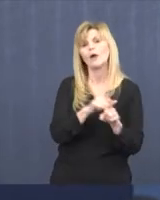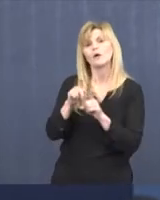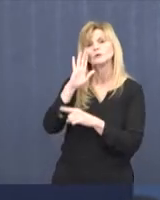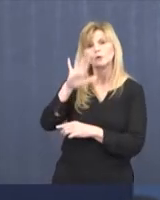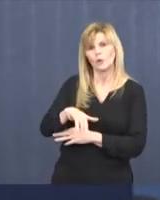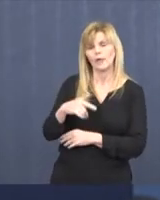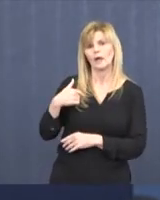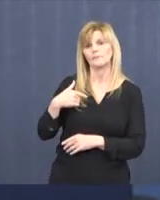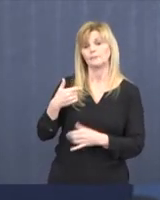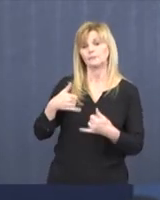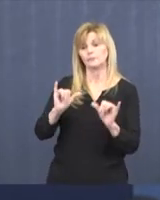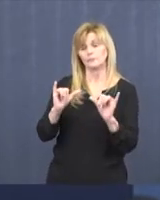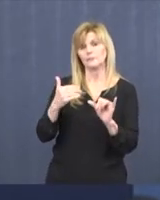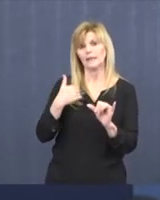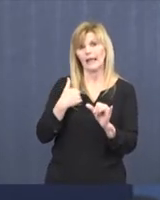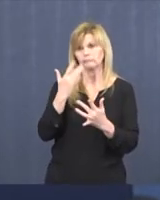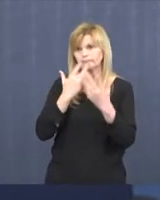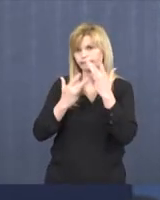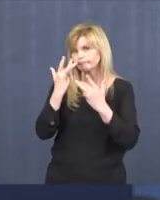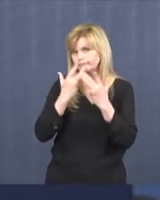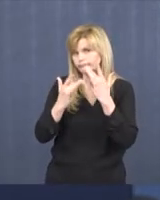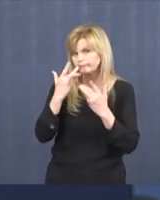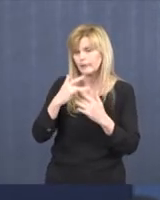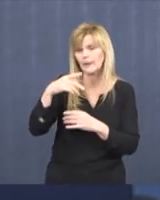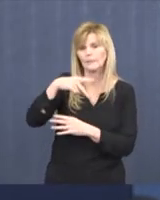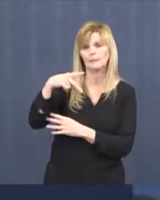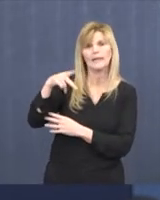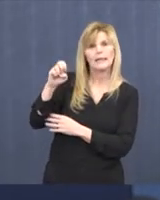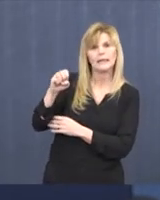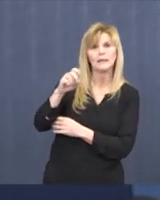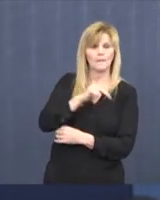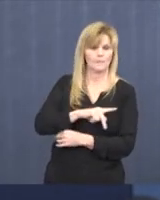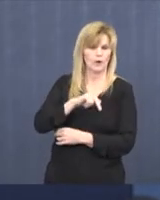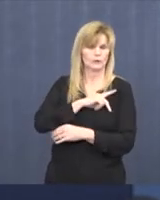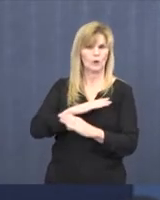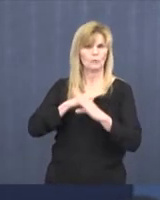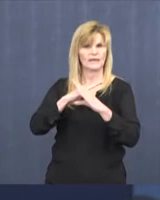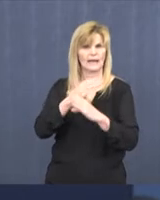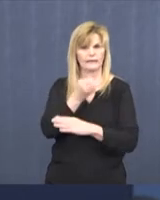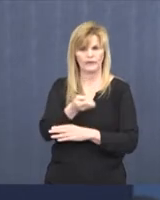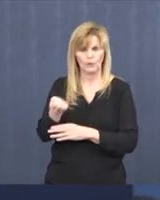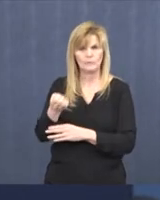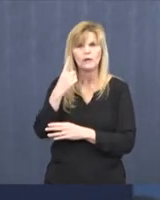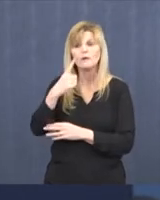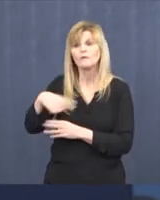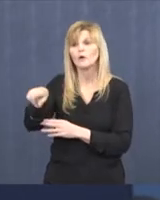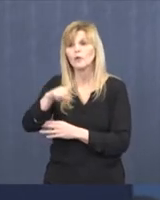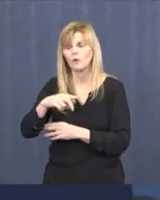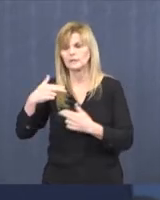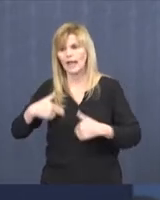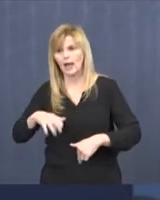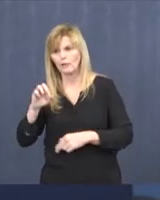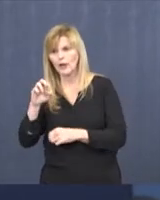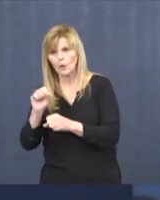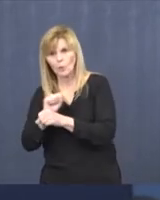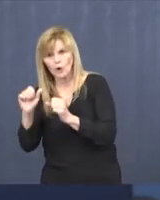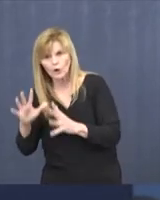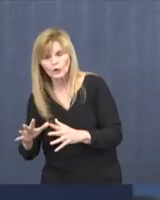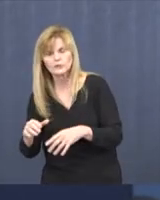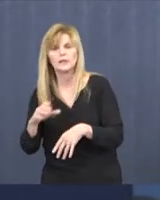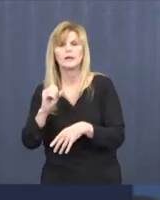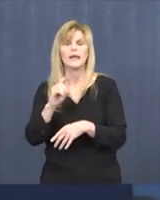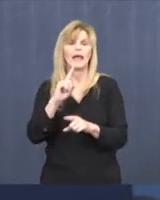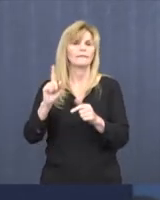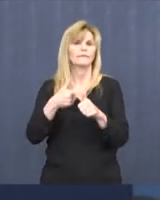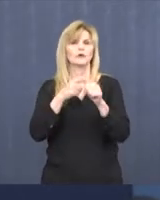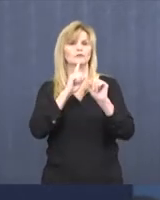we still have a shortage of personal protective equipment, I think, for health care workers and first responders. So check the websites. I